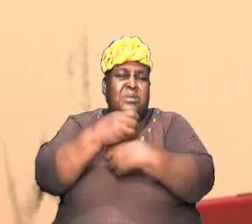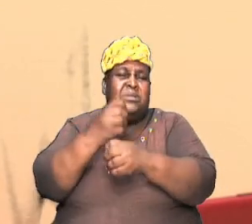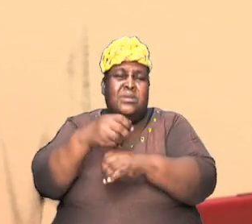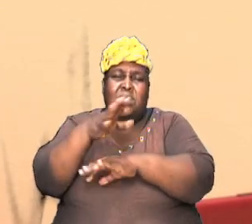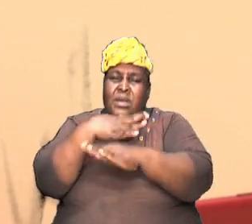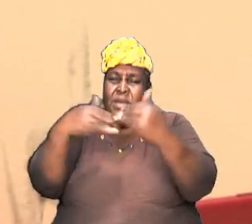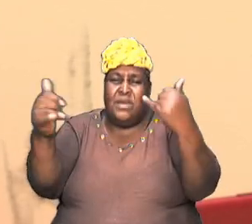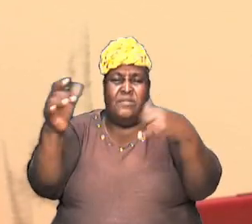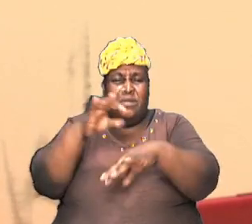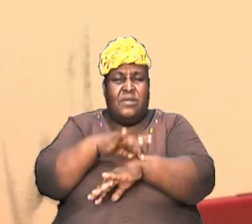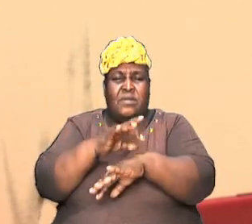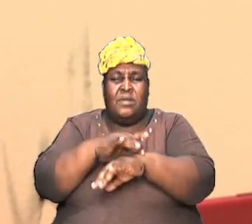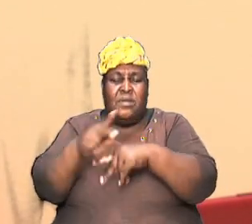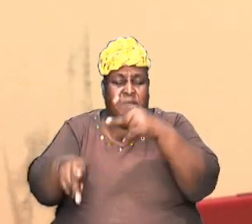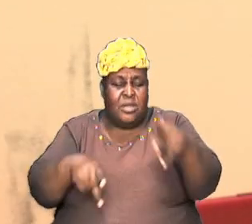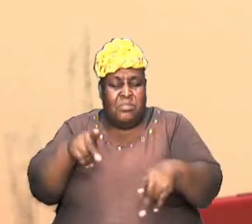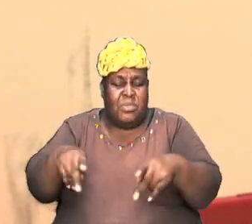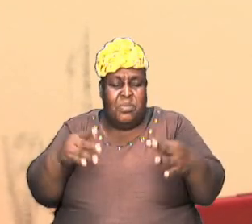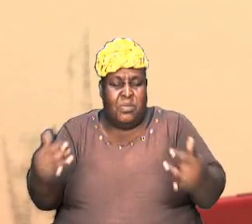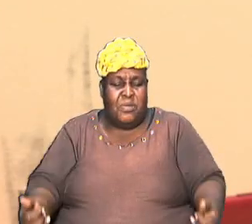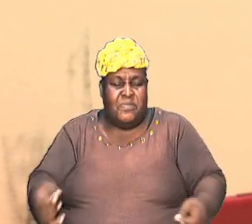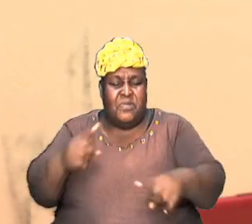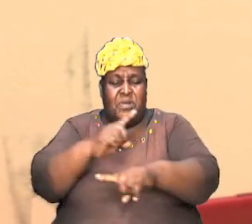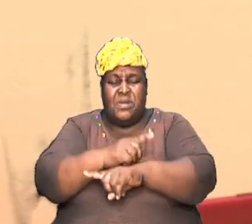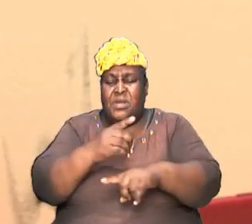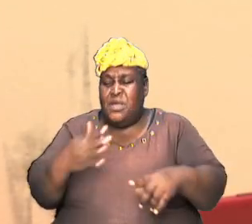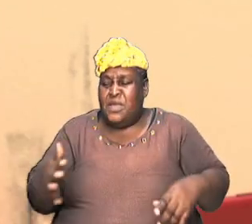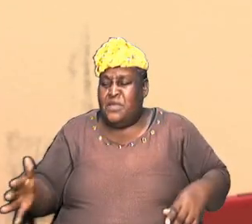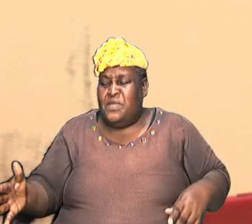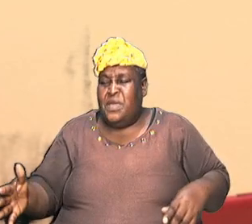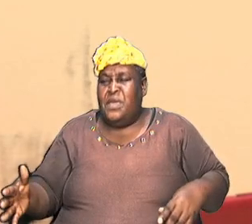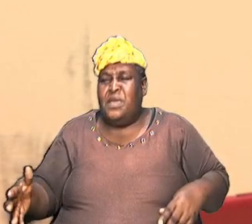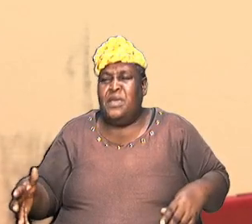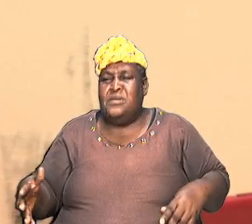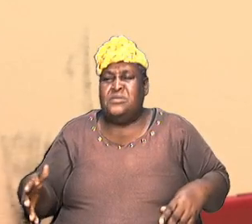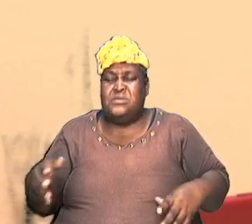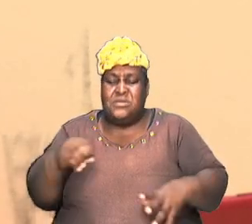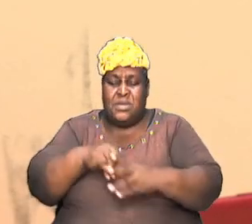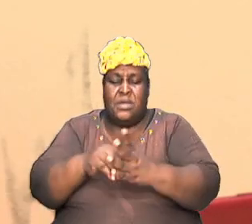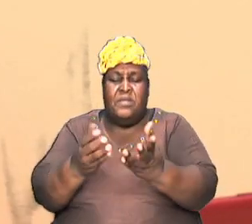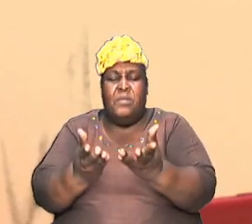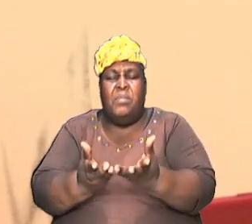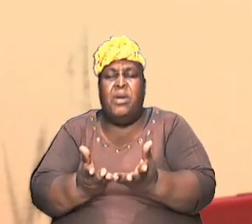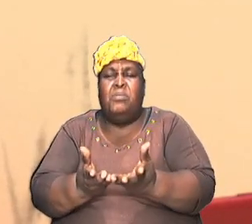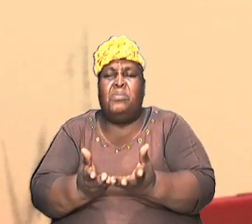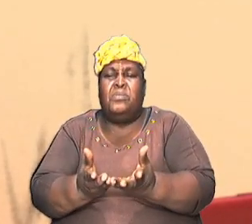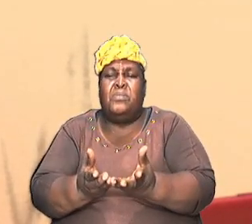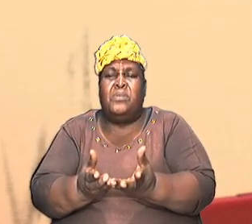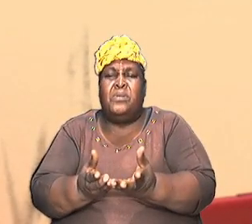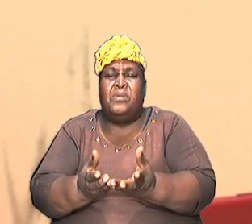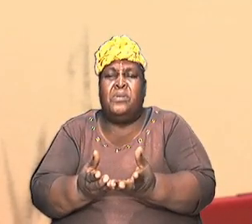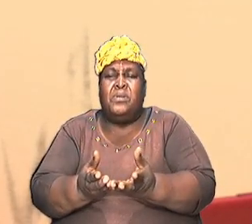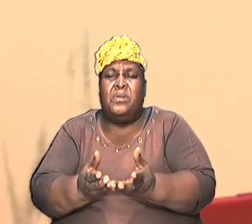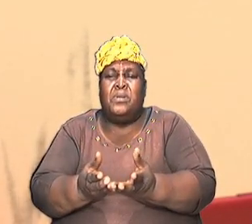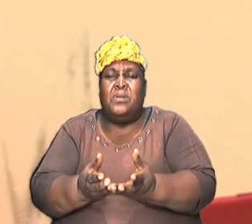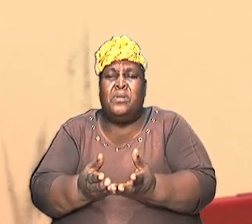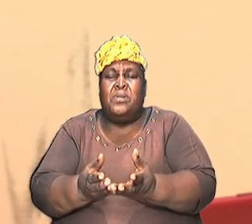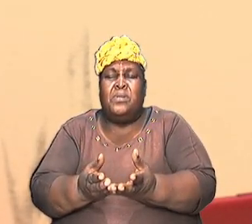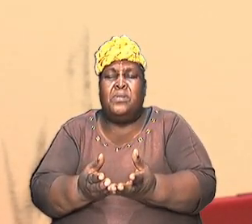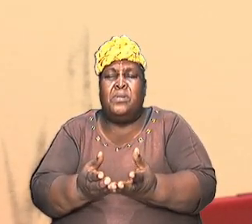would give the impression that the things that are in the Bible are elementary.